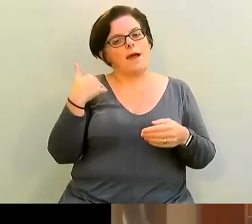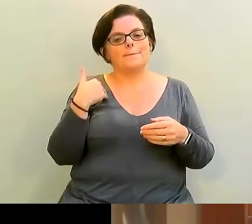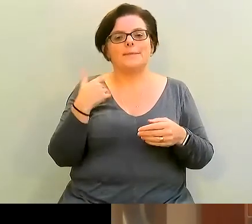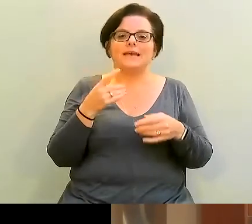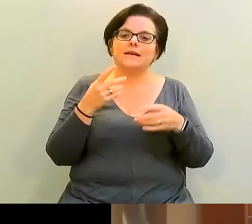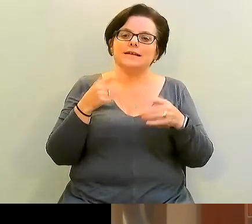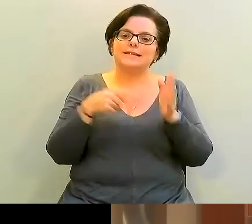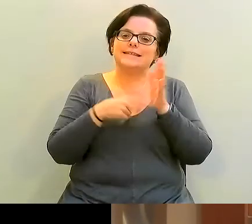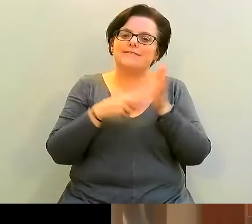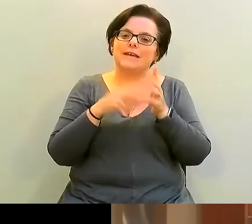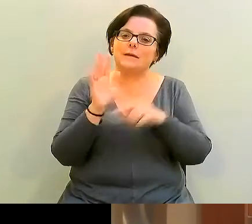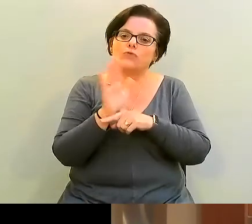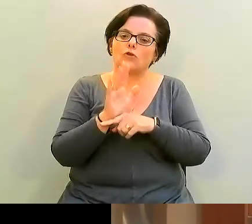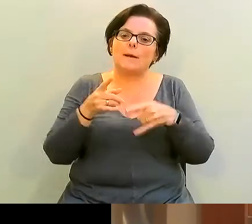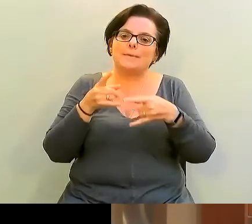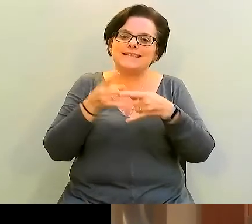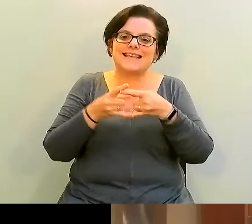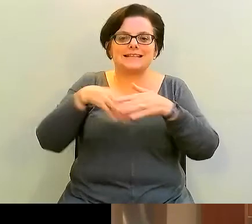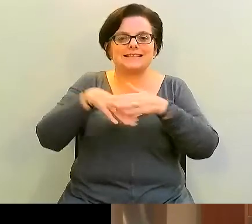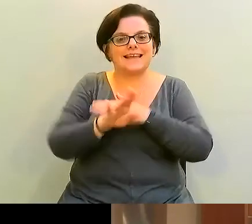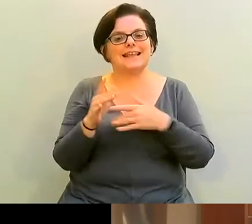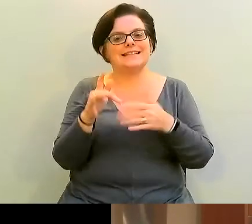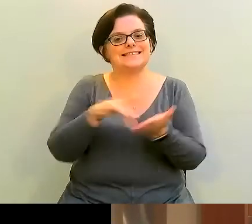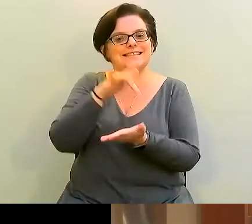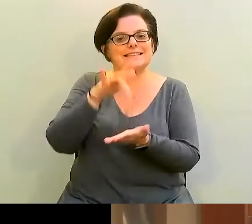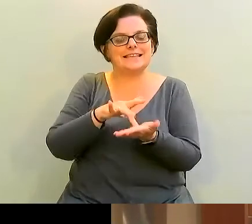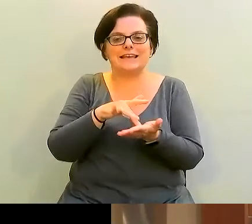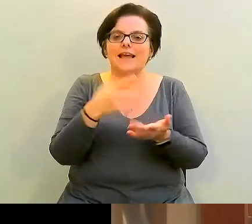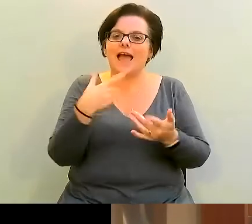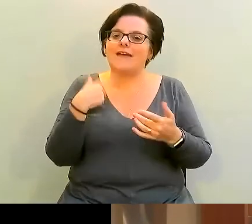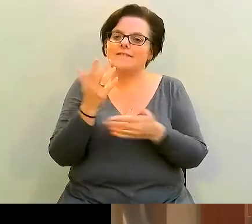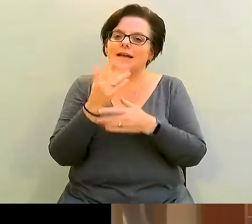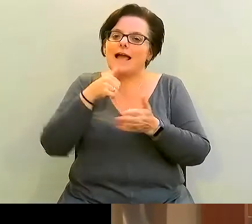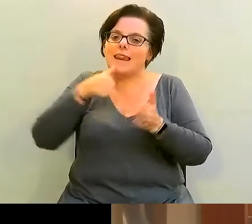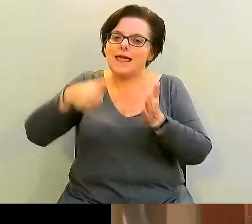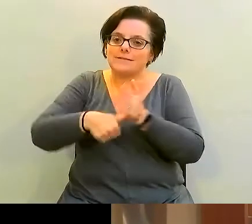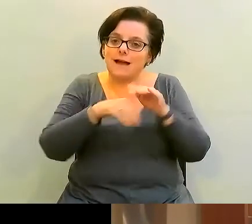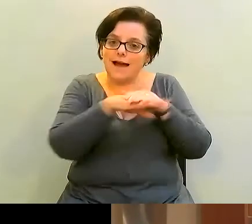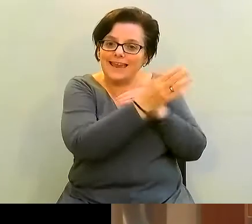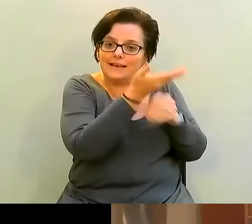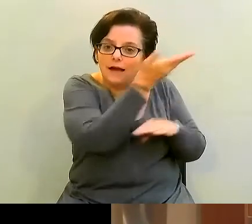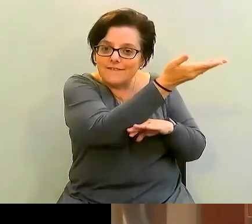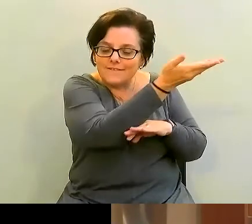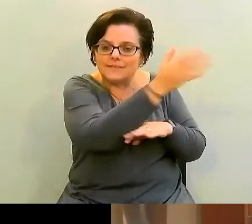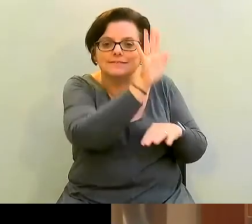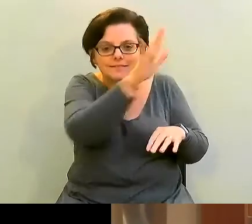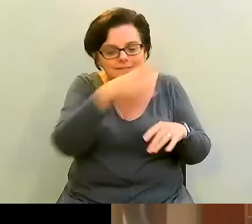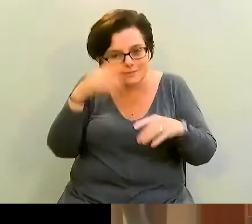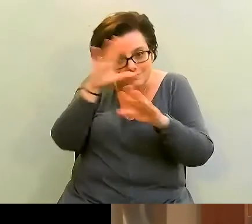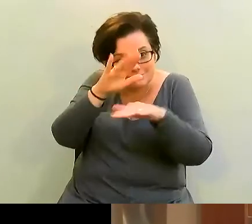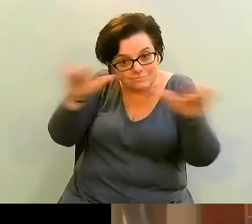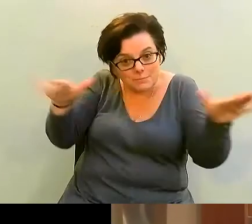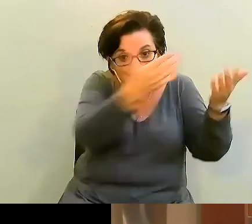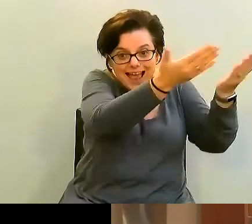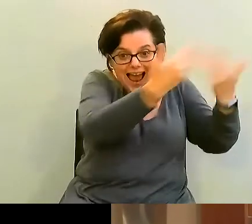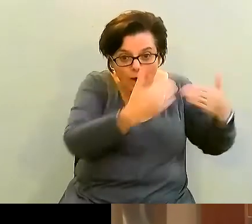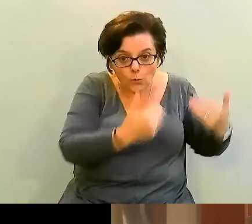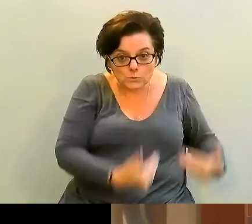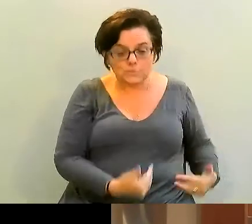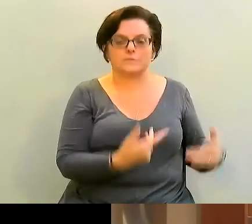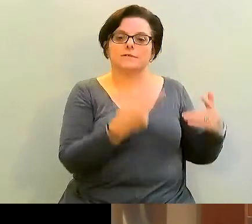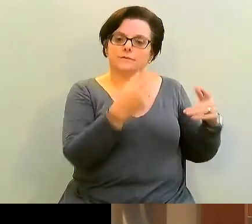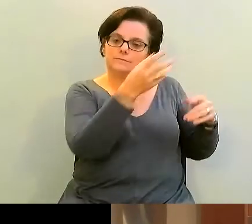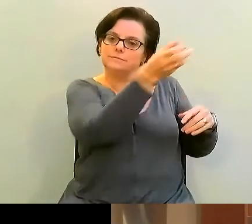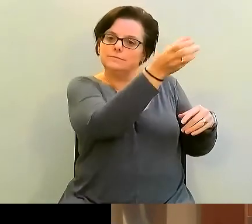she stores her mail in the oven. So, I'm just saying, let's check that there's nothing in the oven. Set your temperature according to the